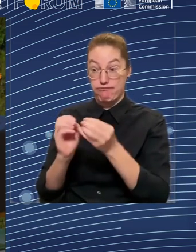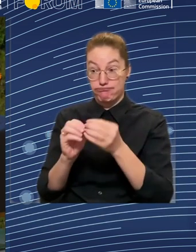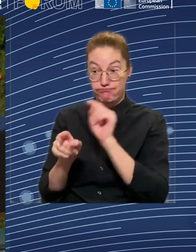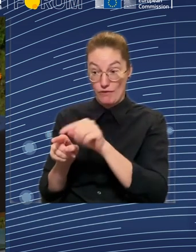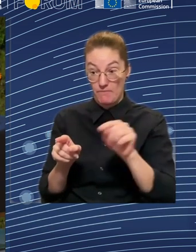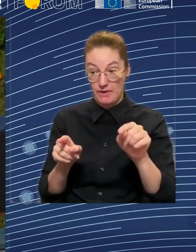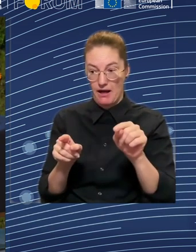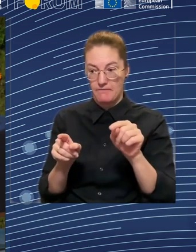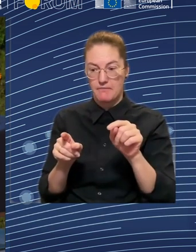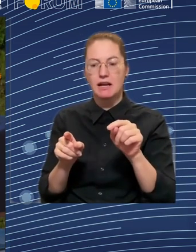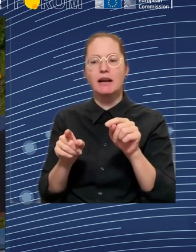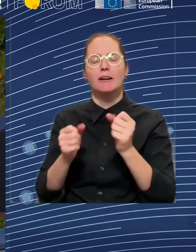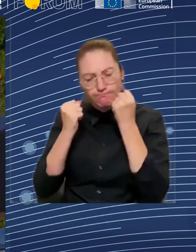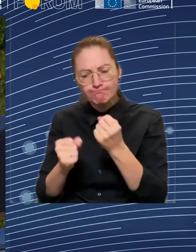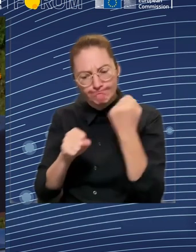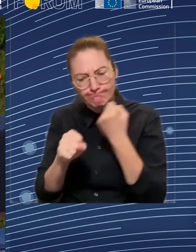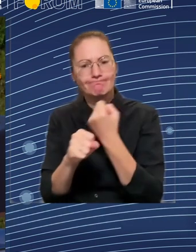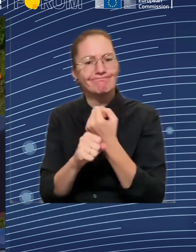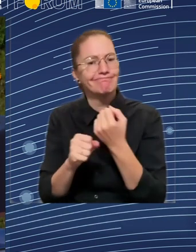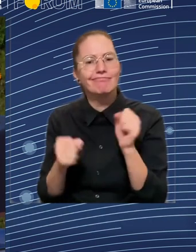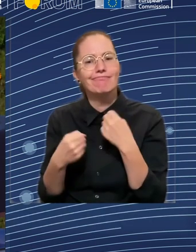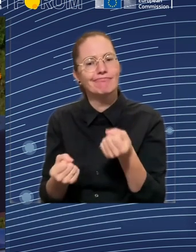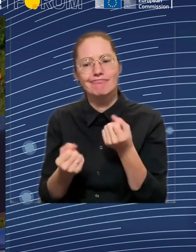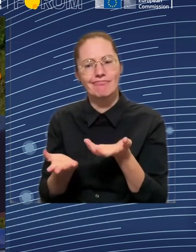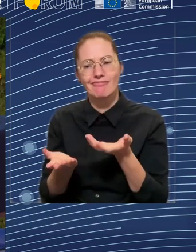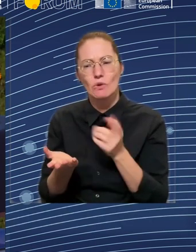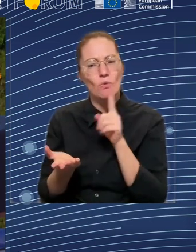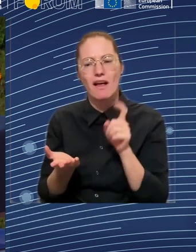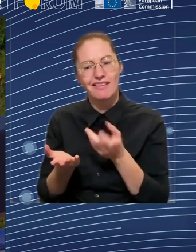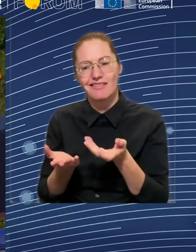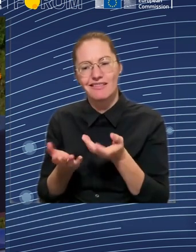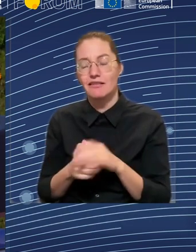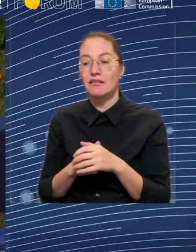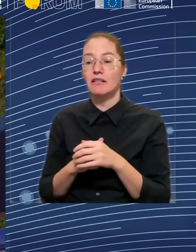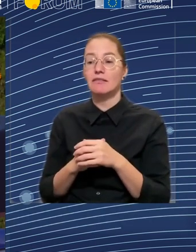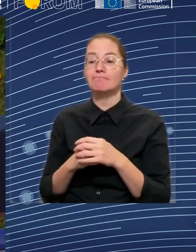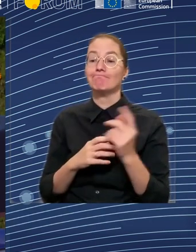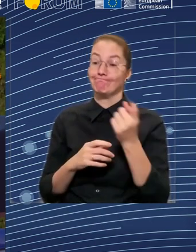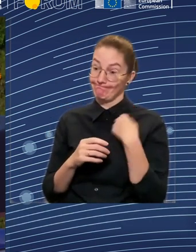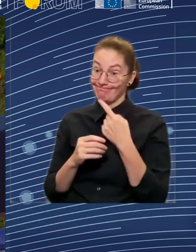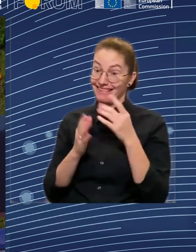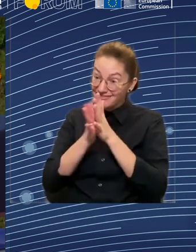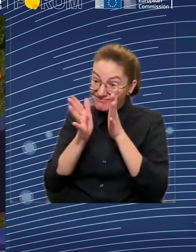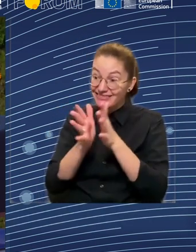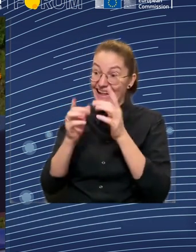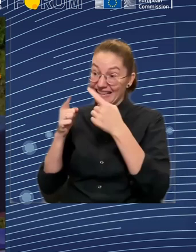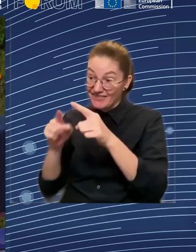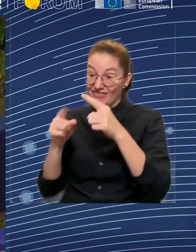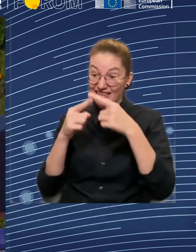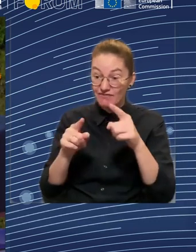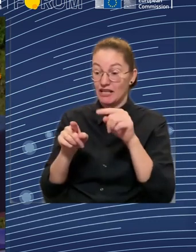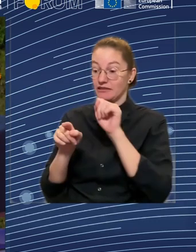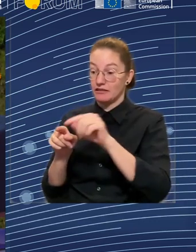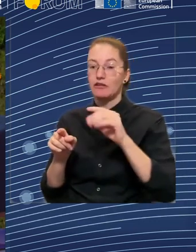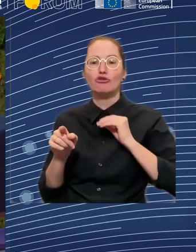It is how we have organized the contributory benefit. It has nothing to do with how we have organized means